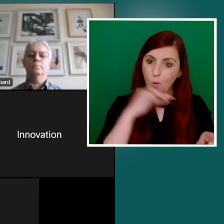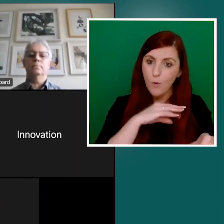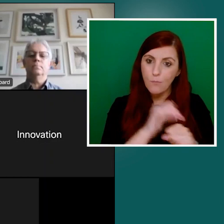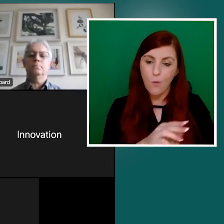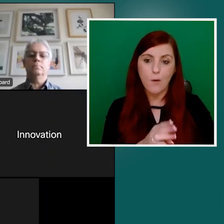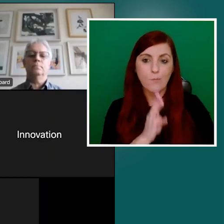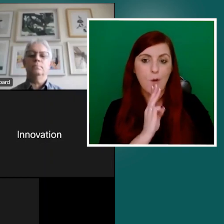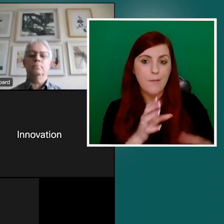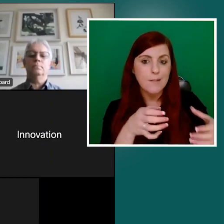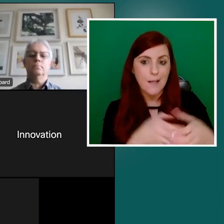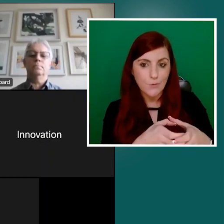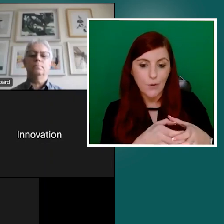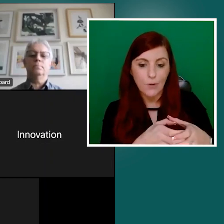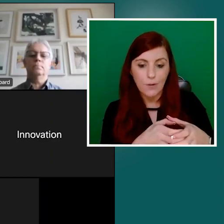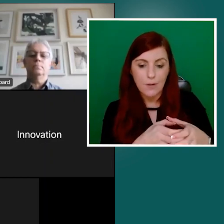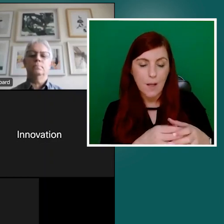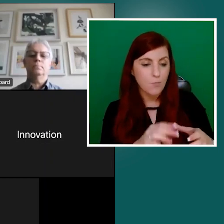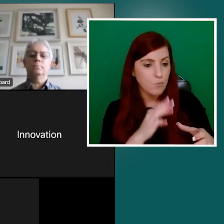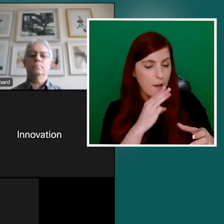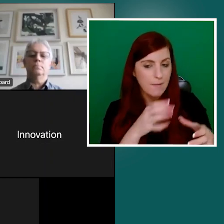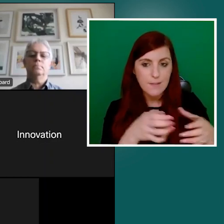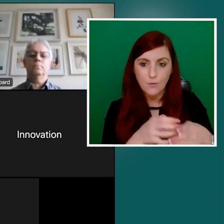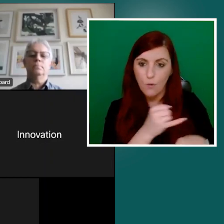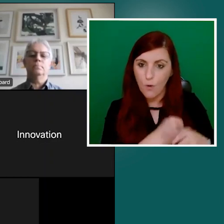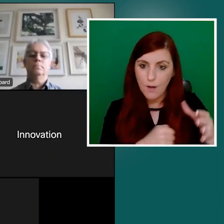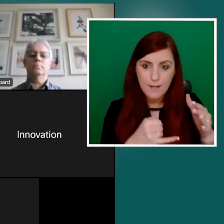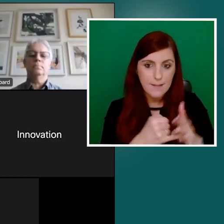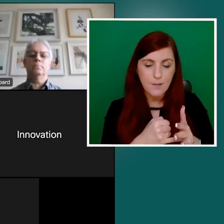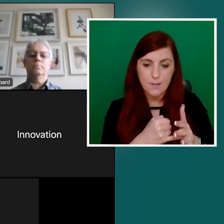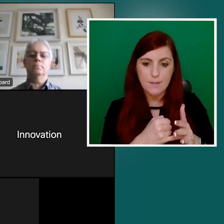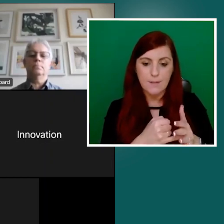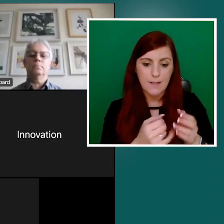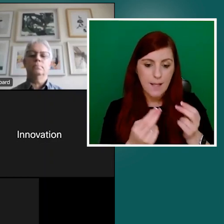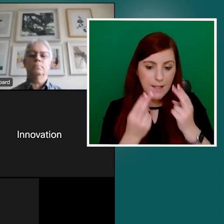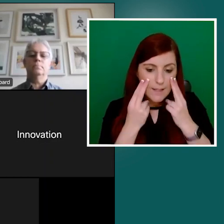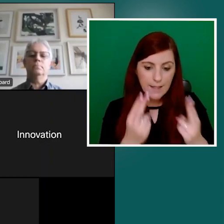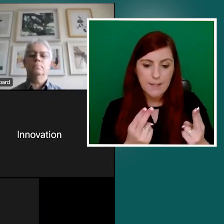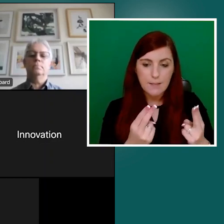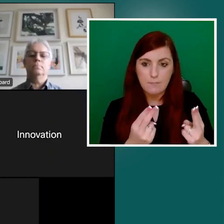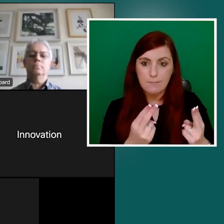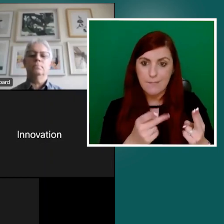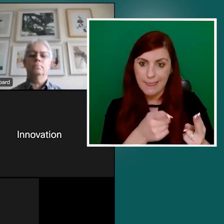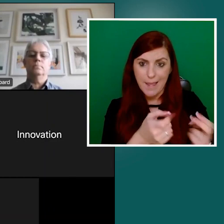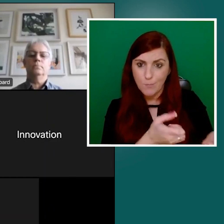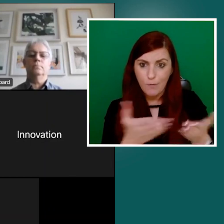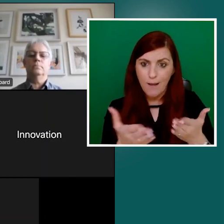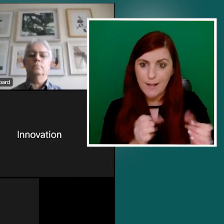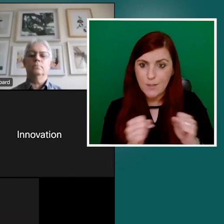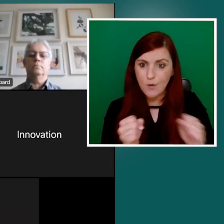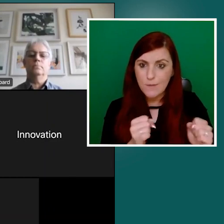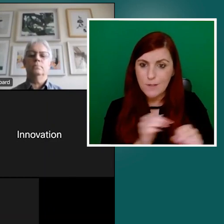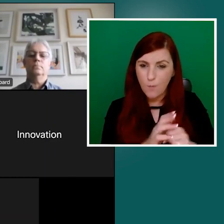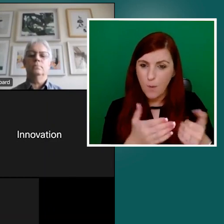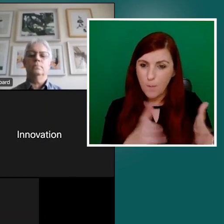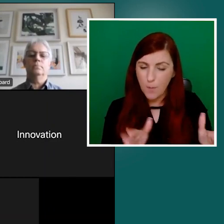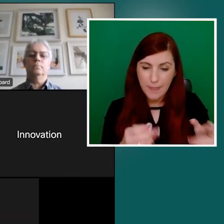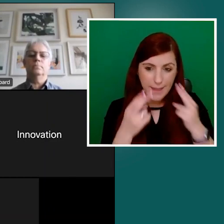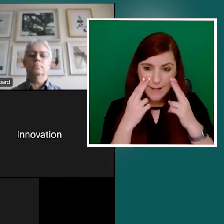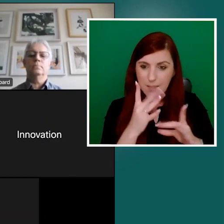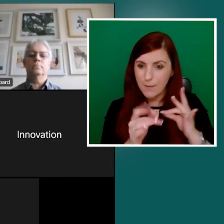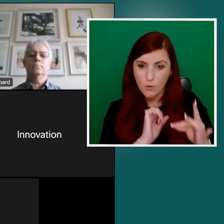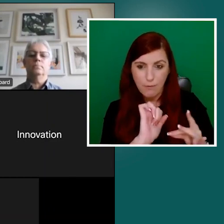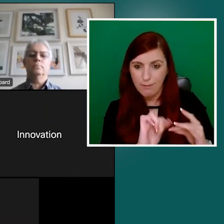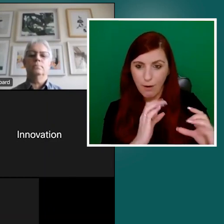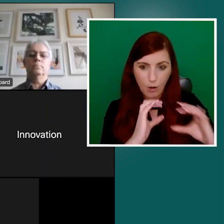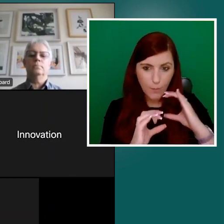sector organizations will, who provide services to the public, ensure that their communications are accessible as